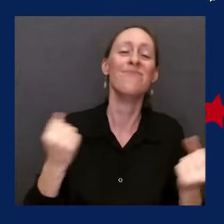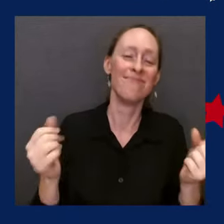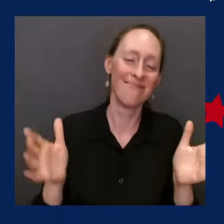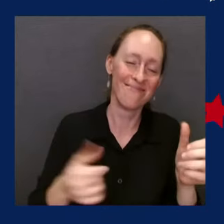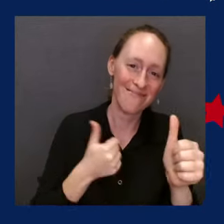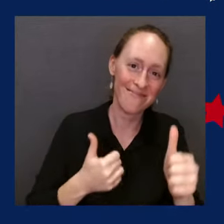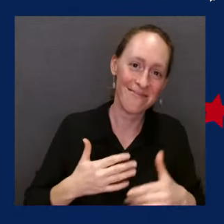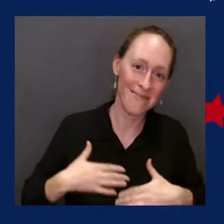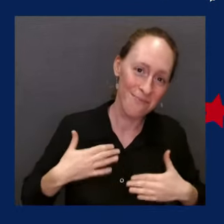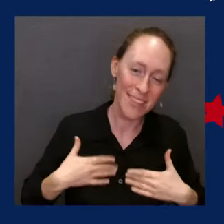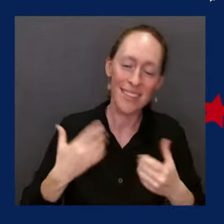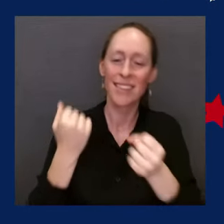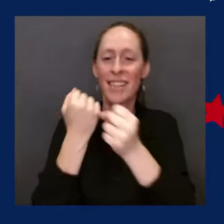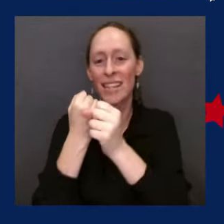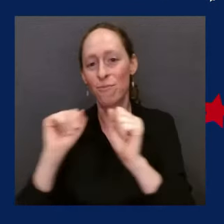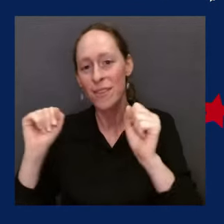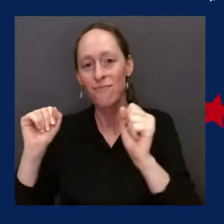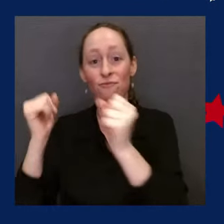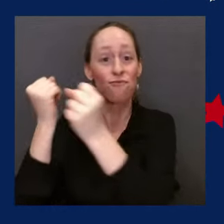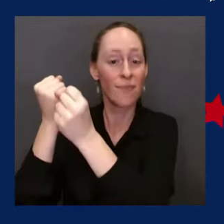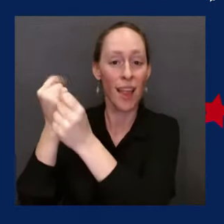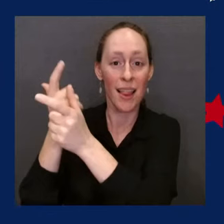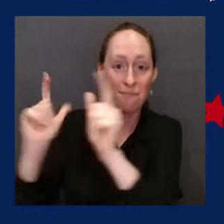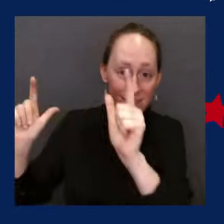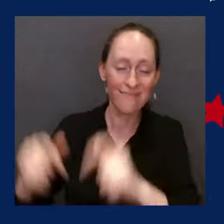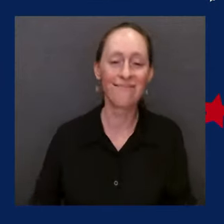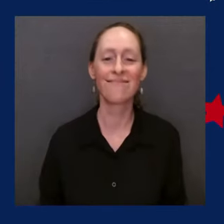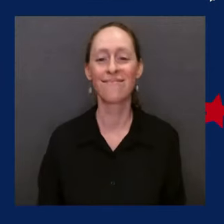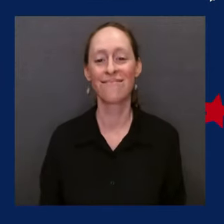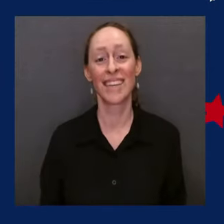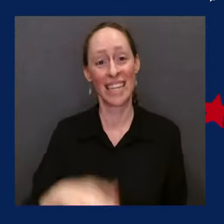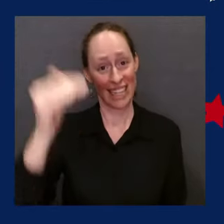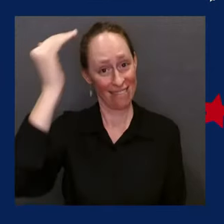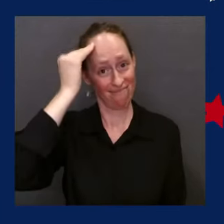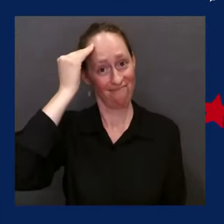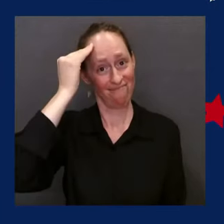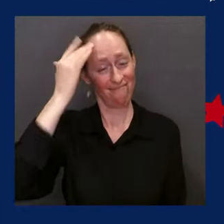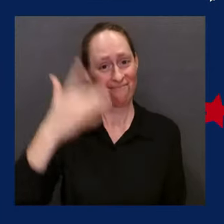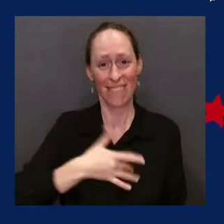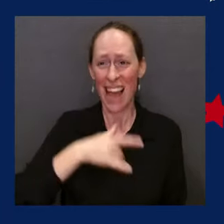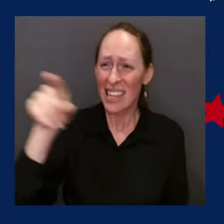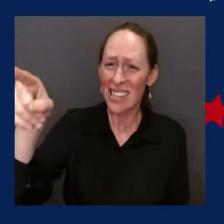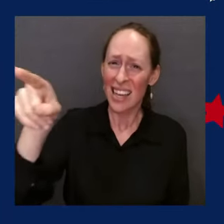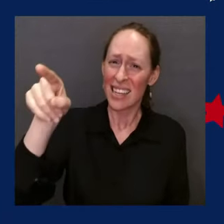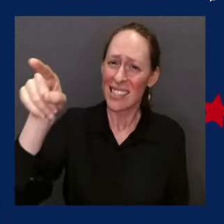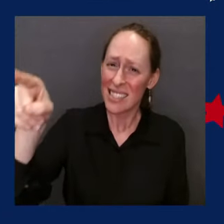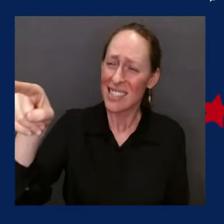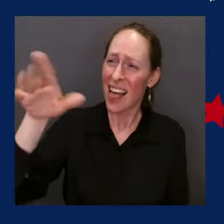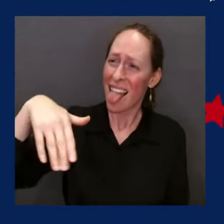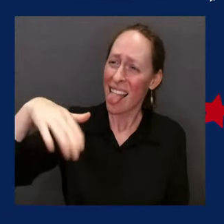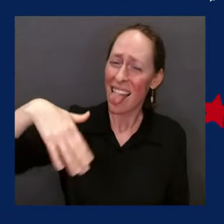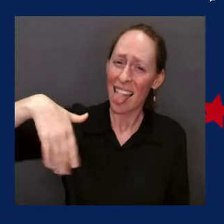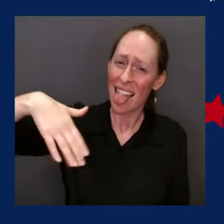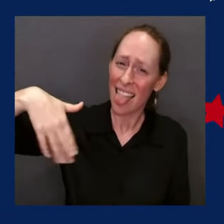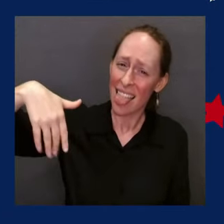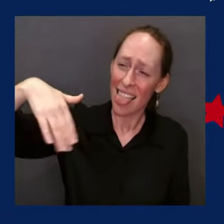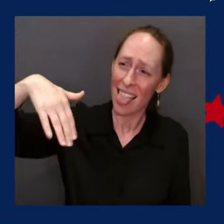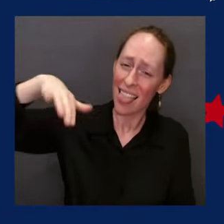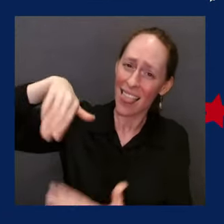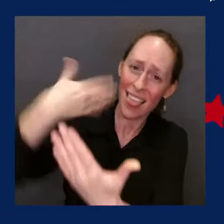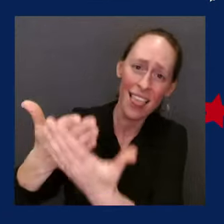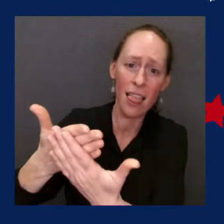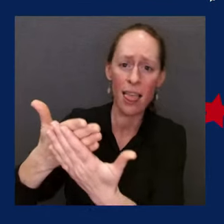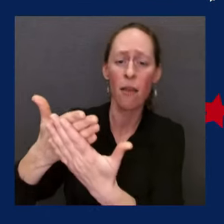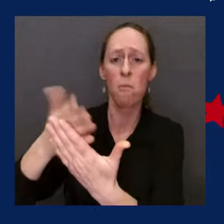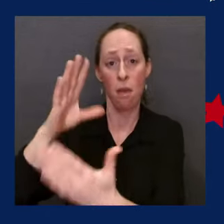away from them. And today, in all days, we have to say clearly, we never will. We never will.